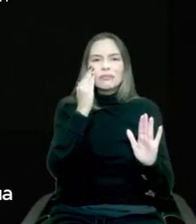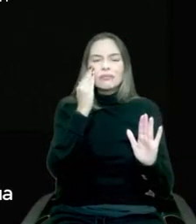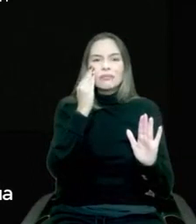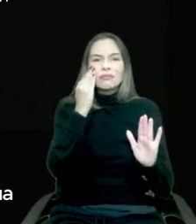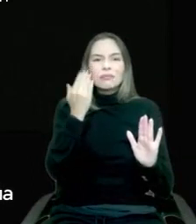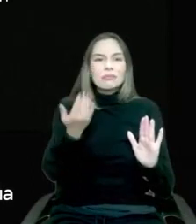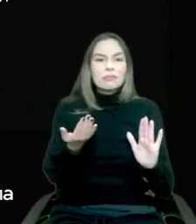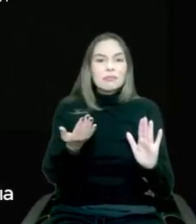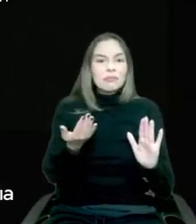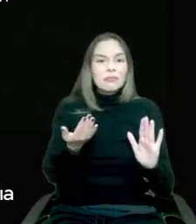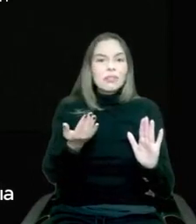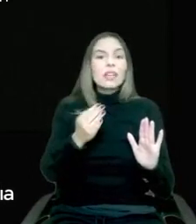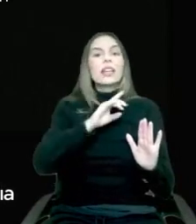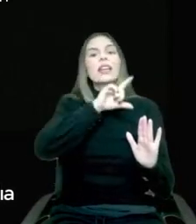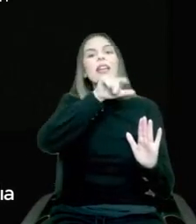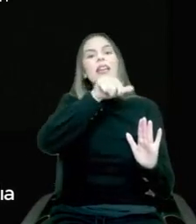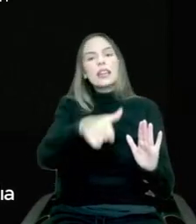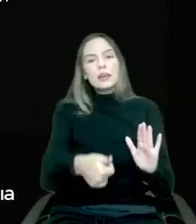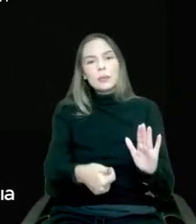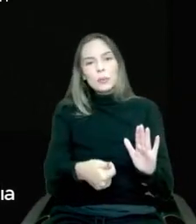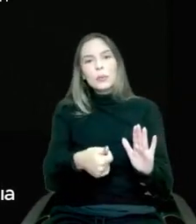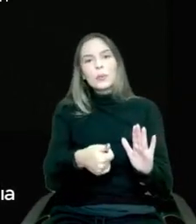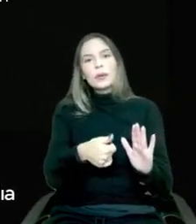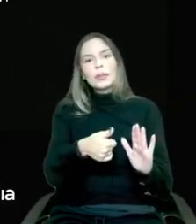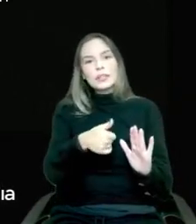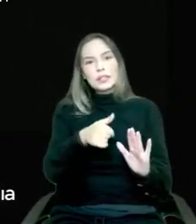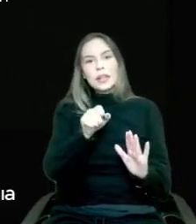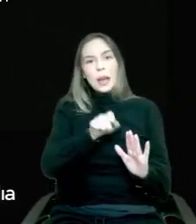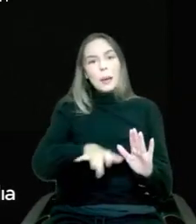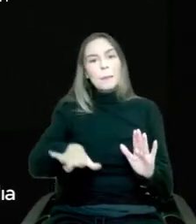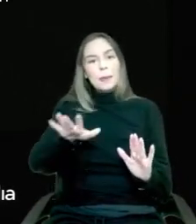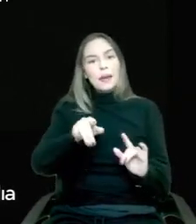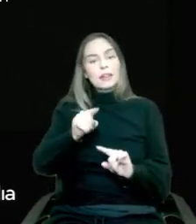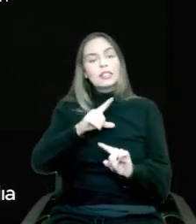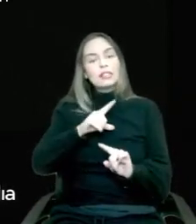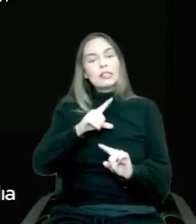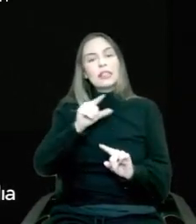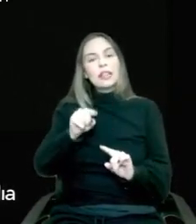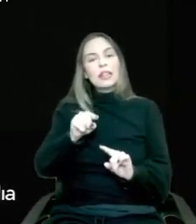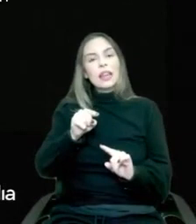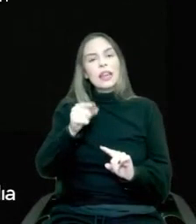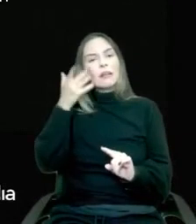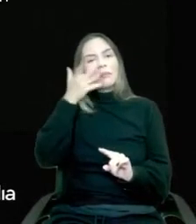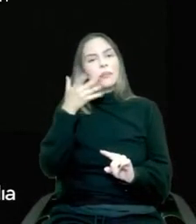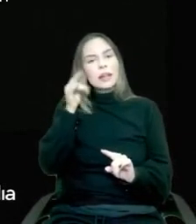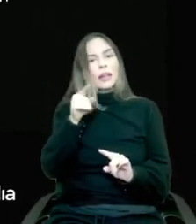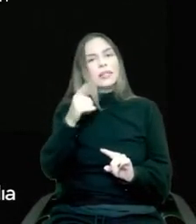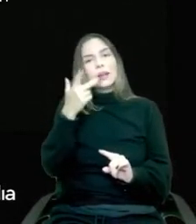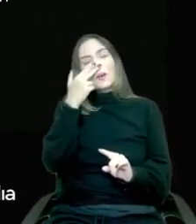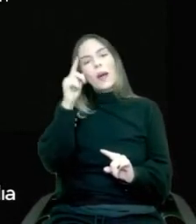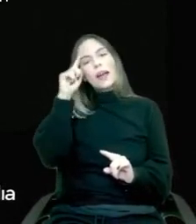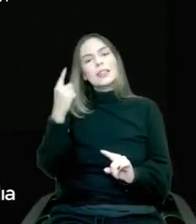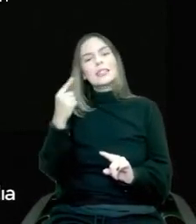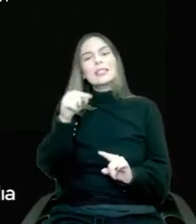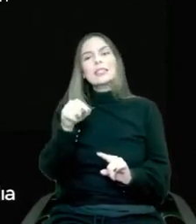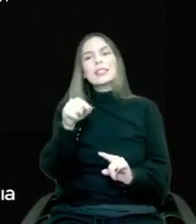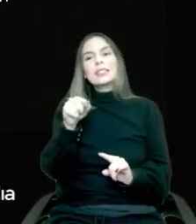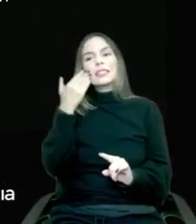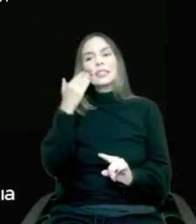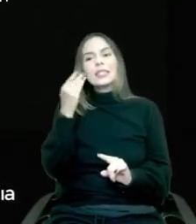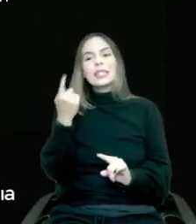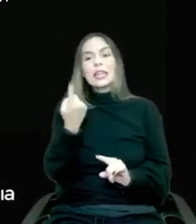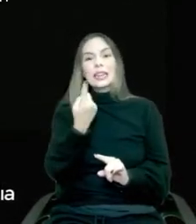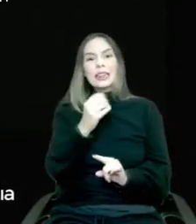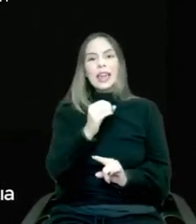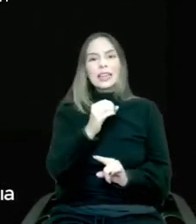And the other piece of that is, and I think it was on Juliana's panel, is the idea of putting that $10 million to an educational